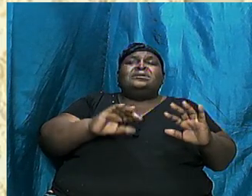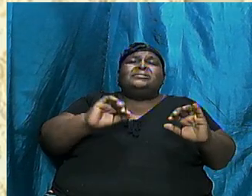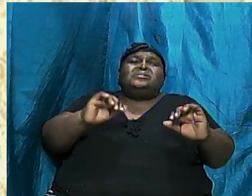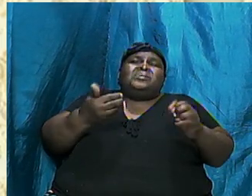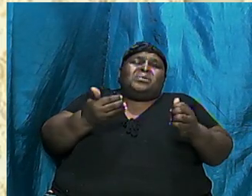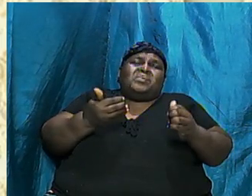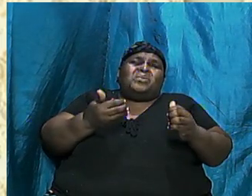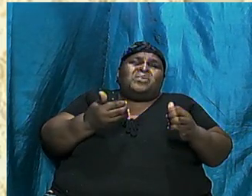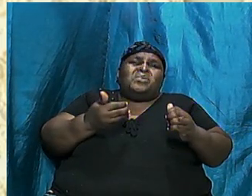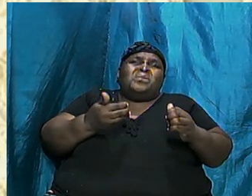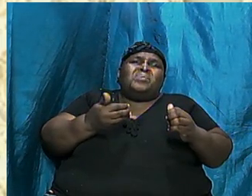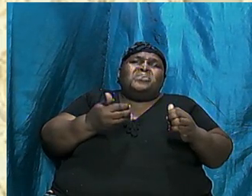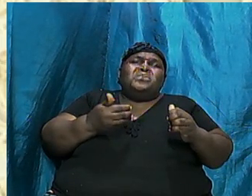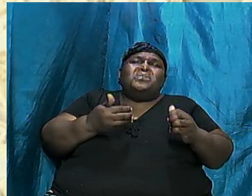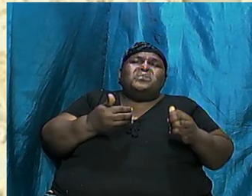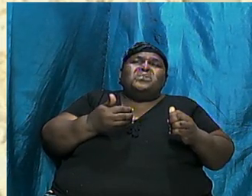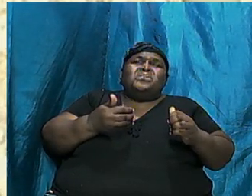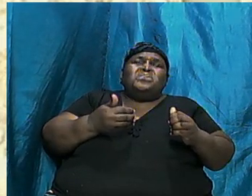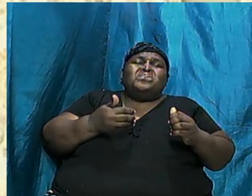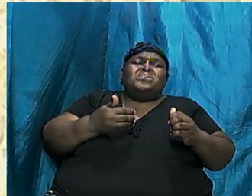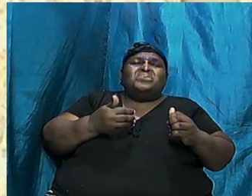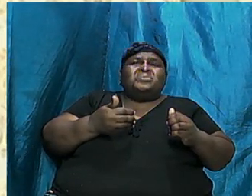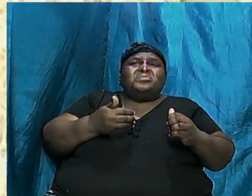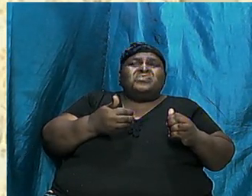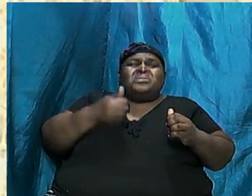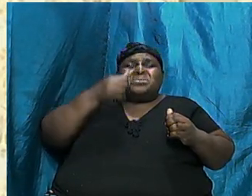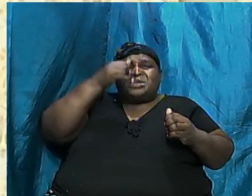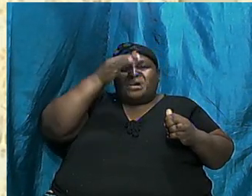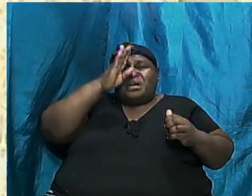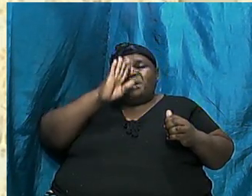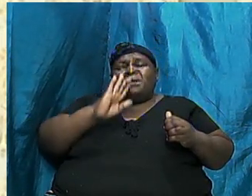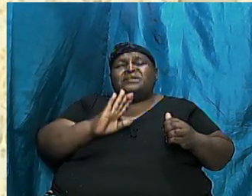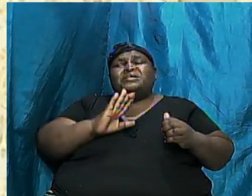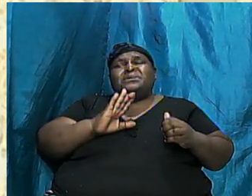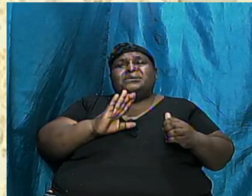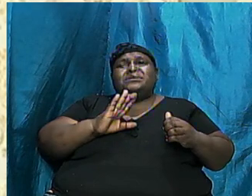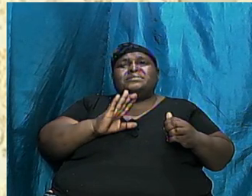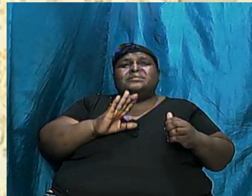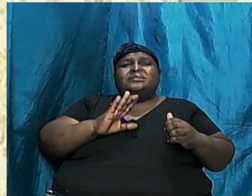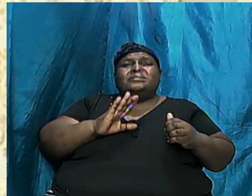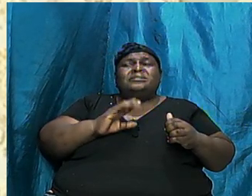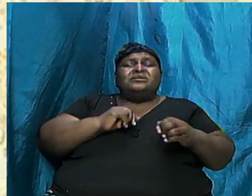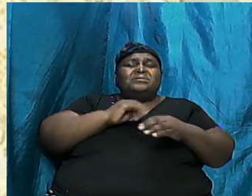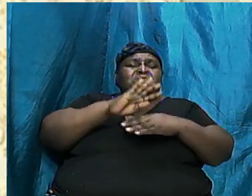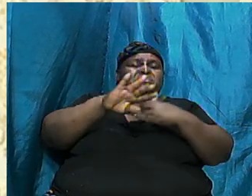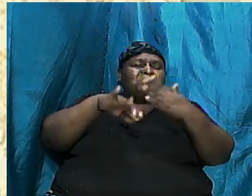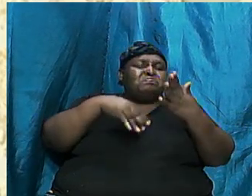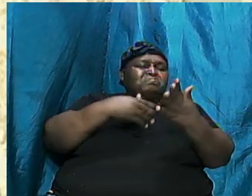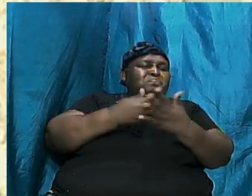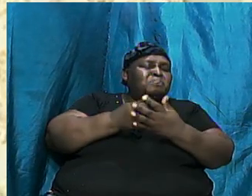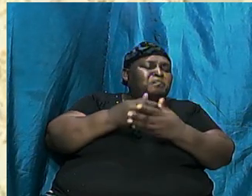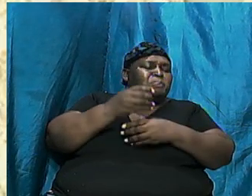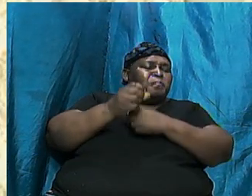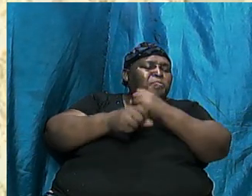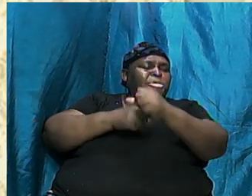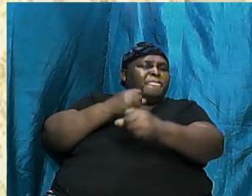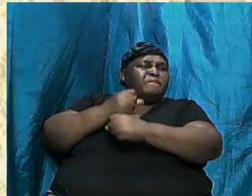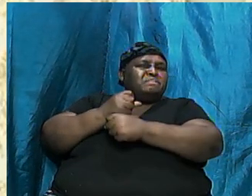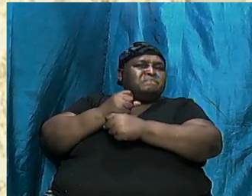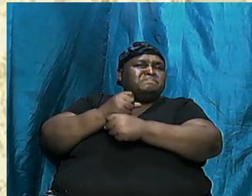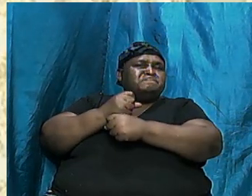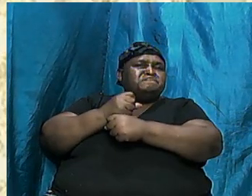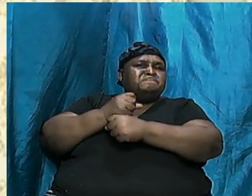strengthen our faith in the God of all ages so let us quickly